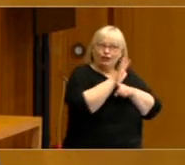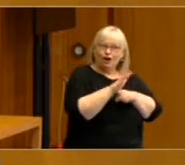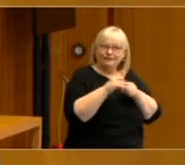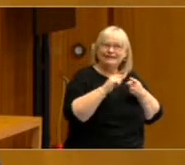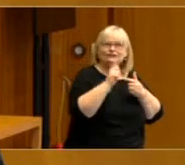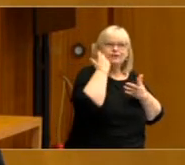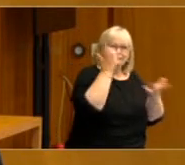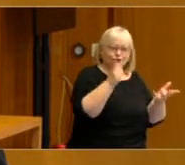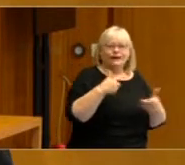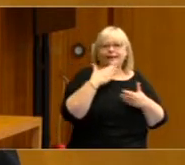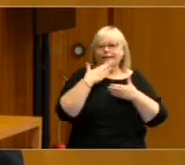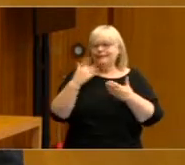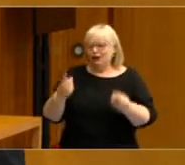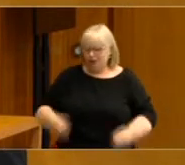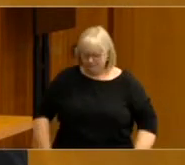Thank you very much.